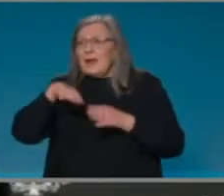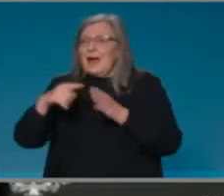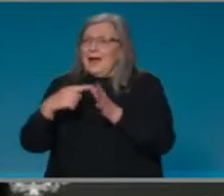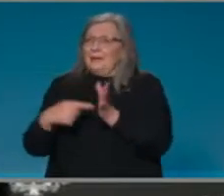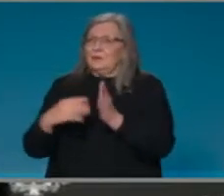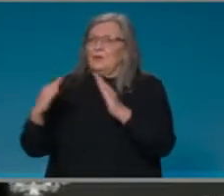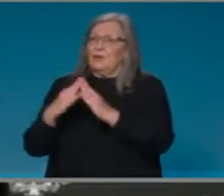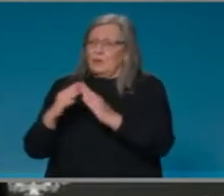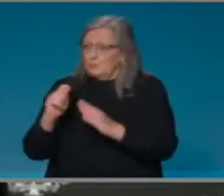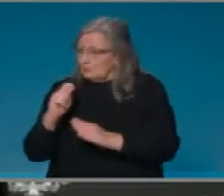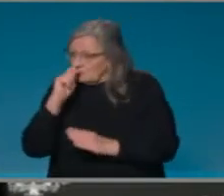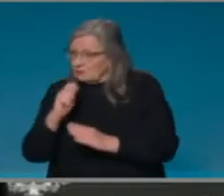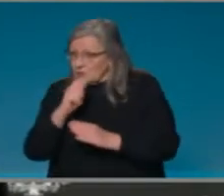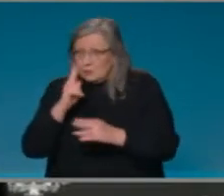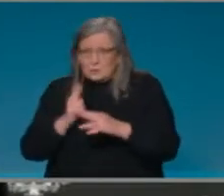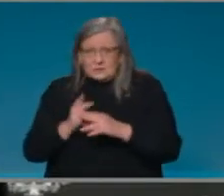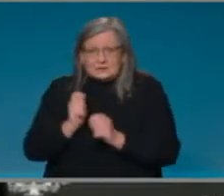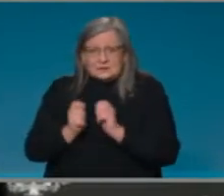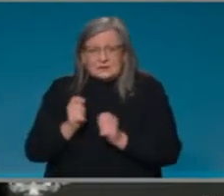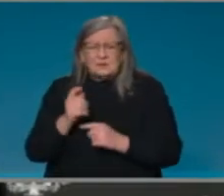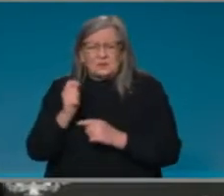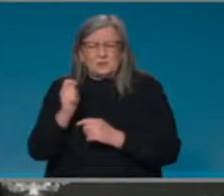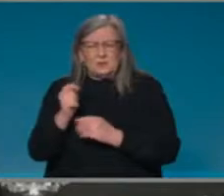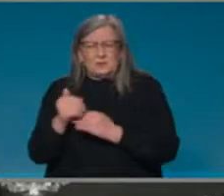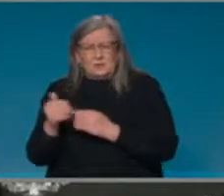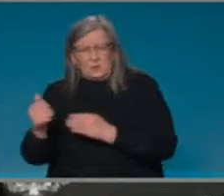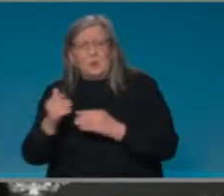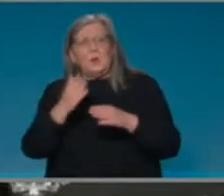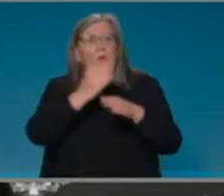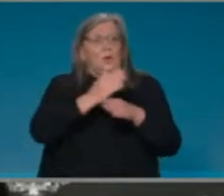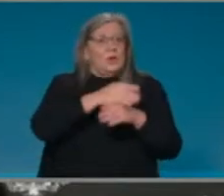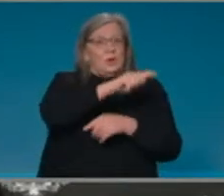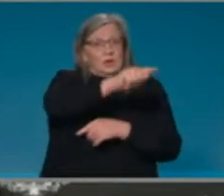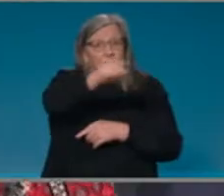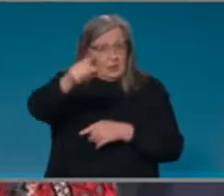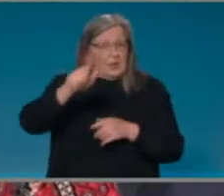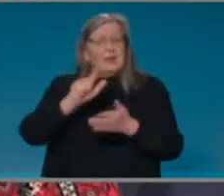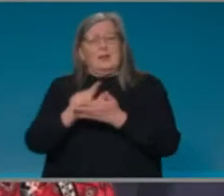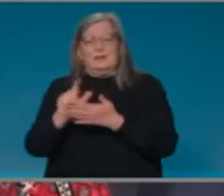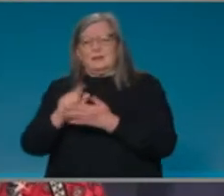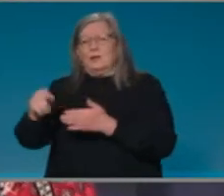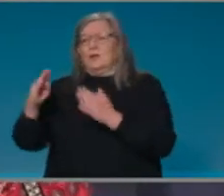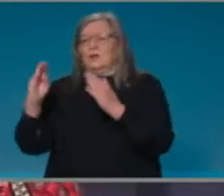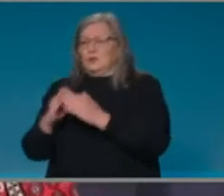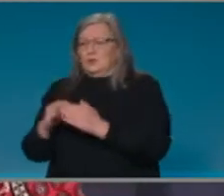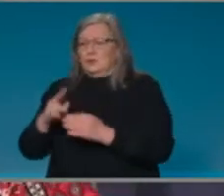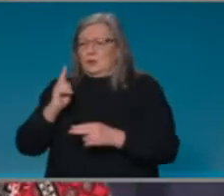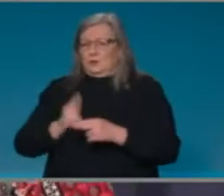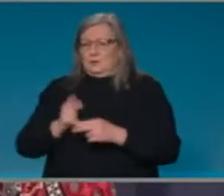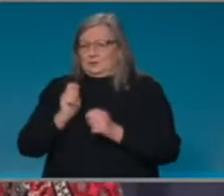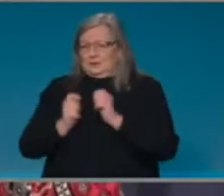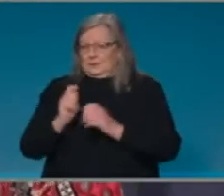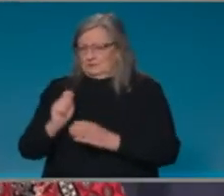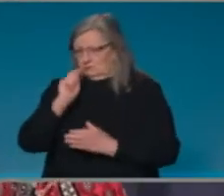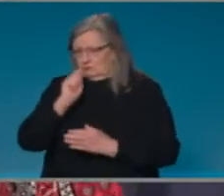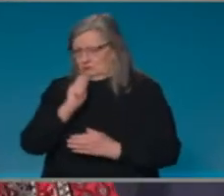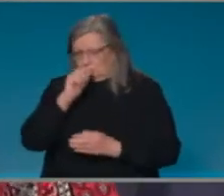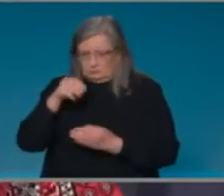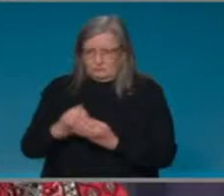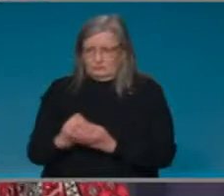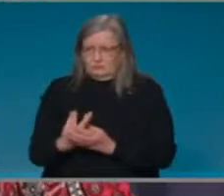workplaces and soon enough in the home environment. Alison? Thanks, Minister. Yes. Just to add to that,